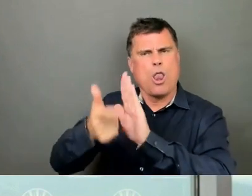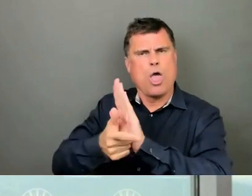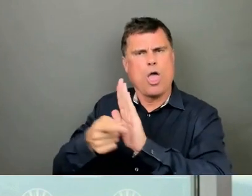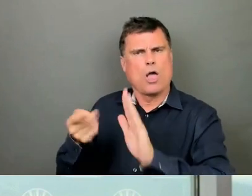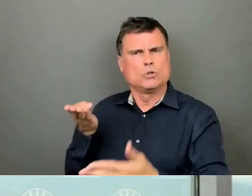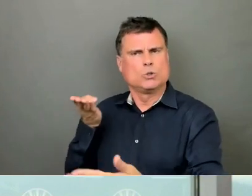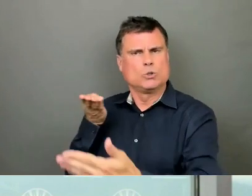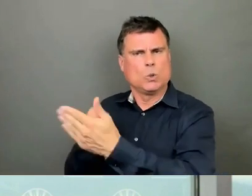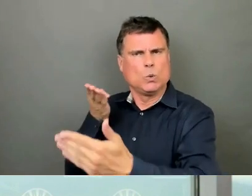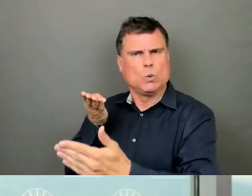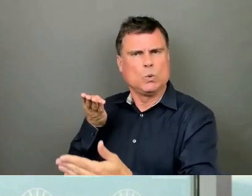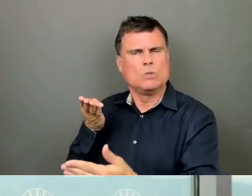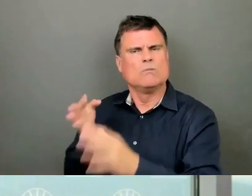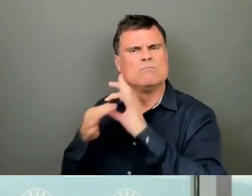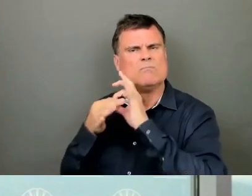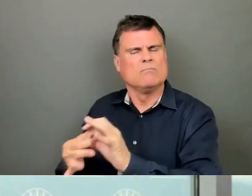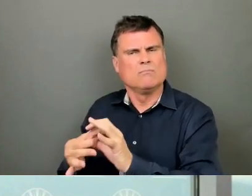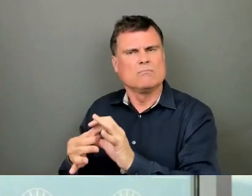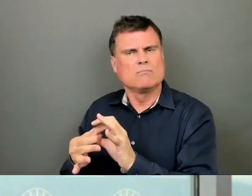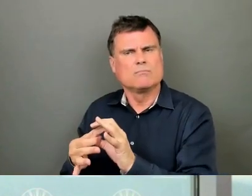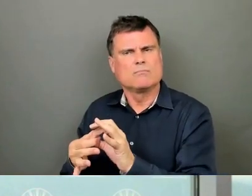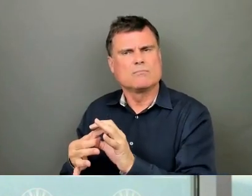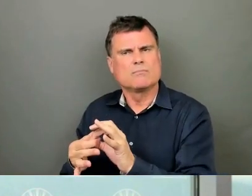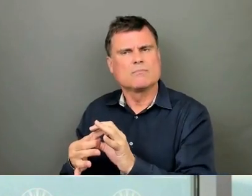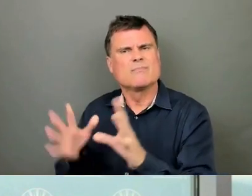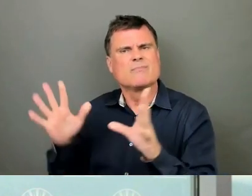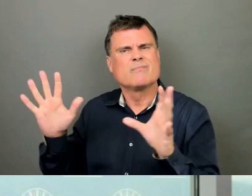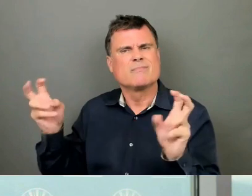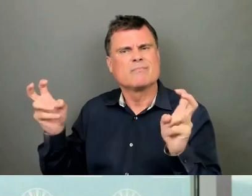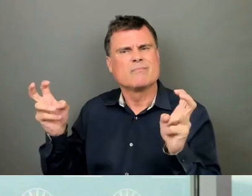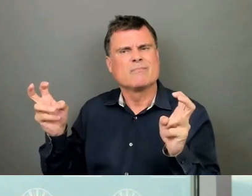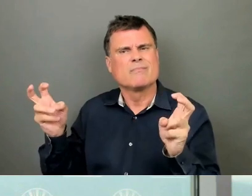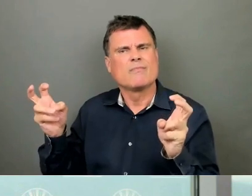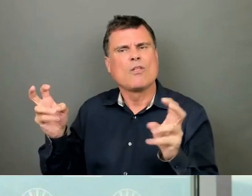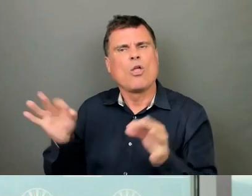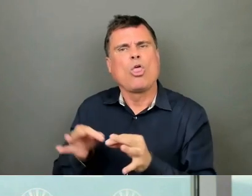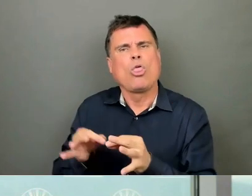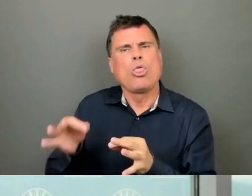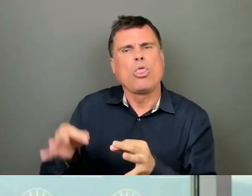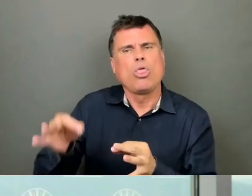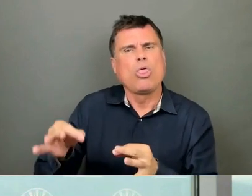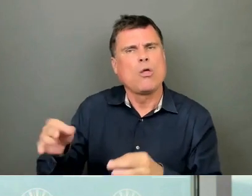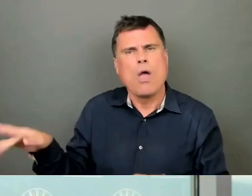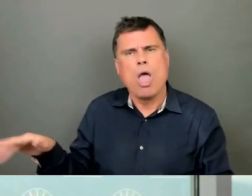Association over delays in responding to public complaints about police misconduct?